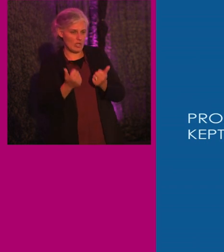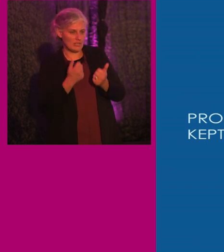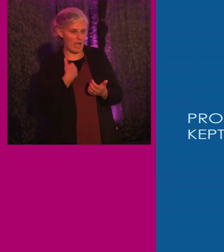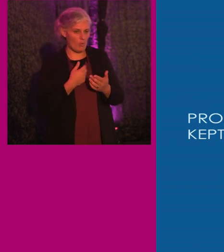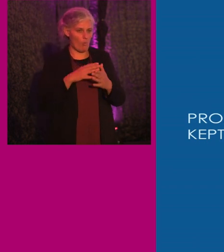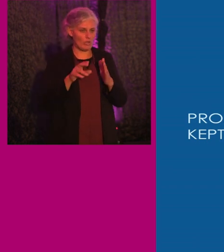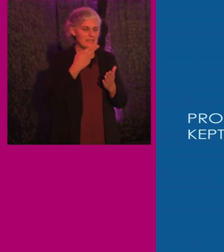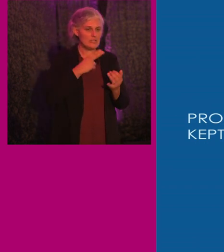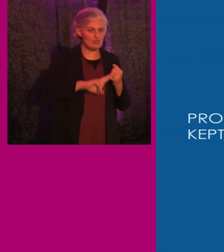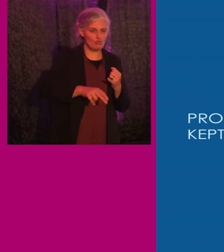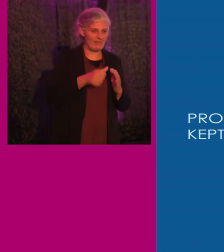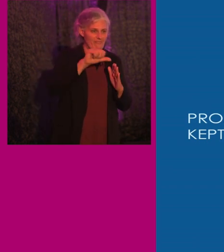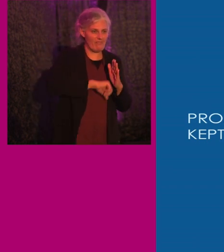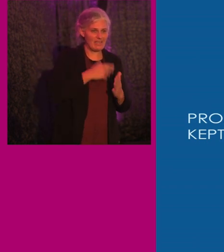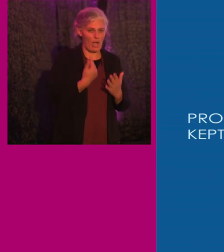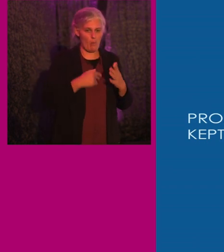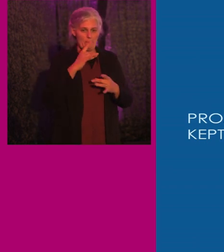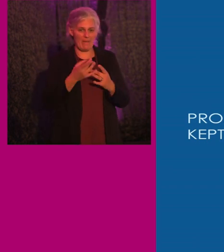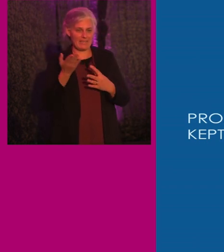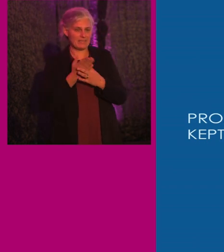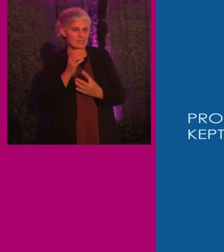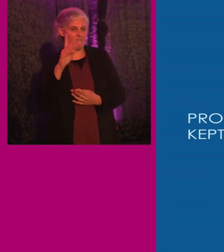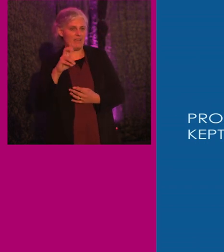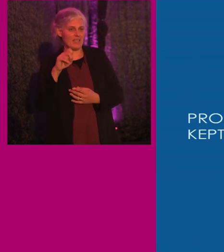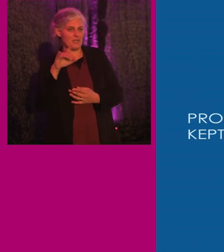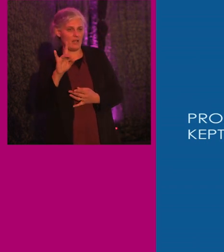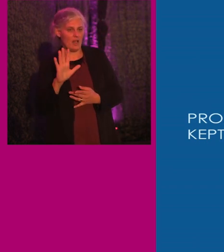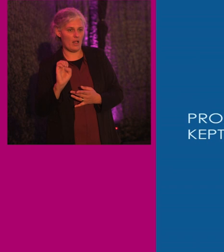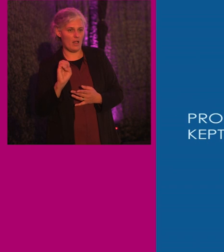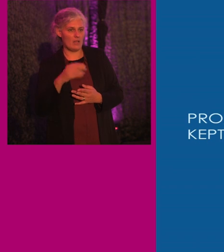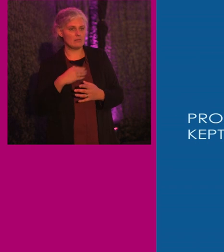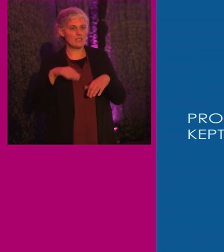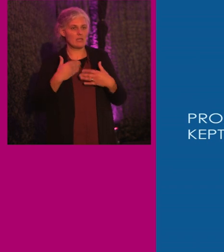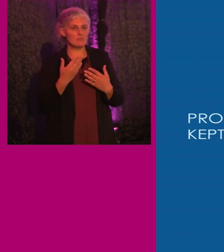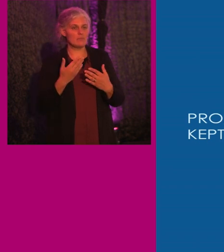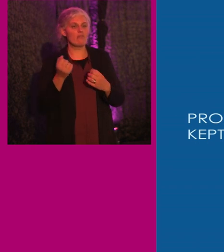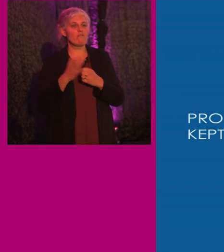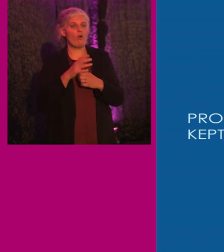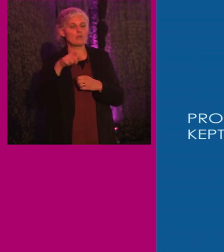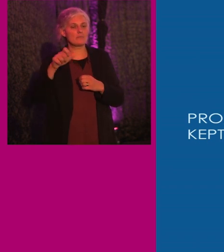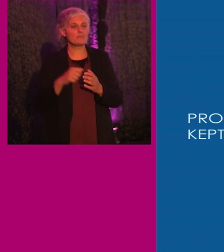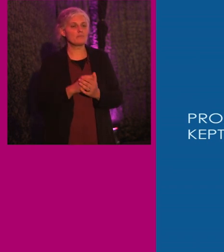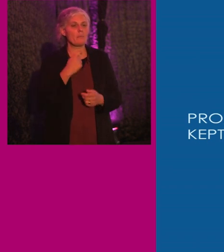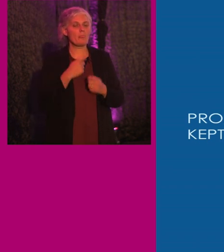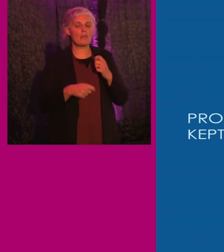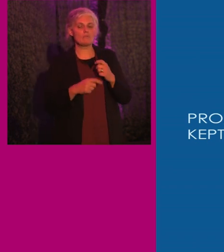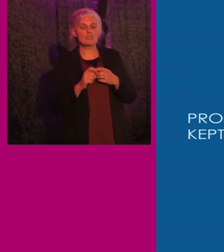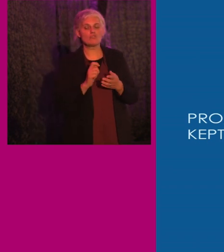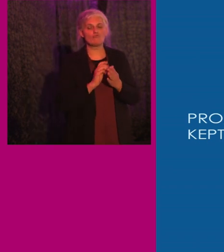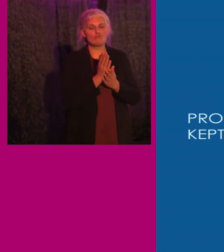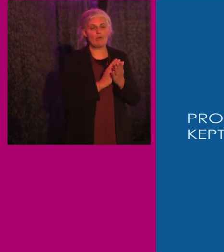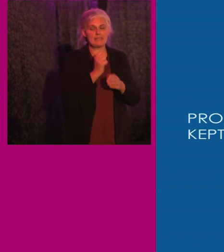to make accessible vehicles available. Getting to and from bus stops and train stations